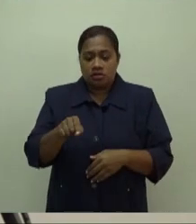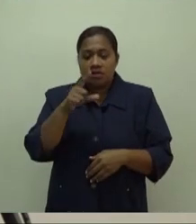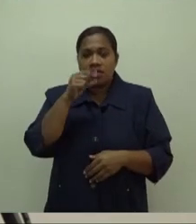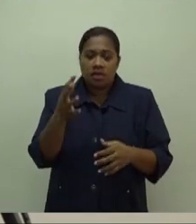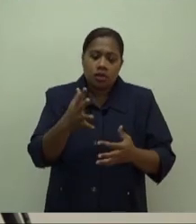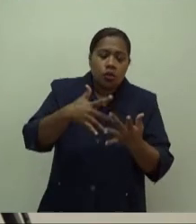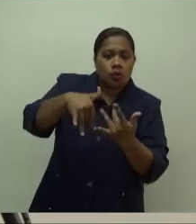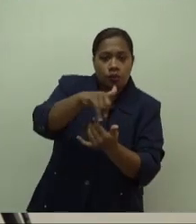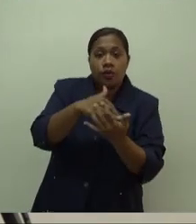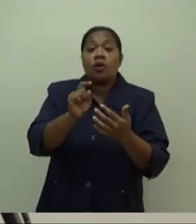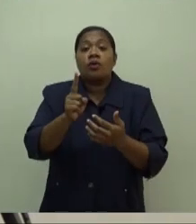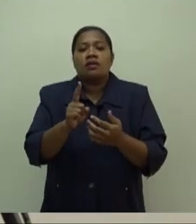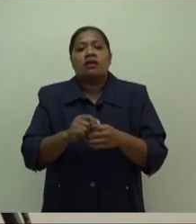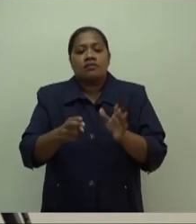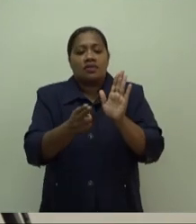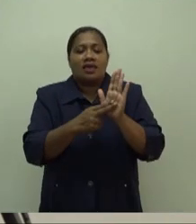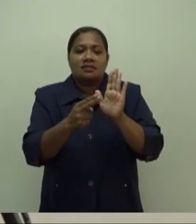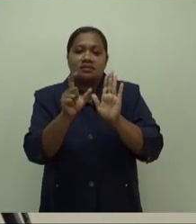prevention and care network.